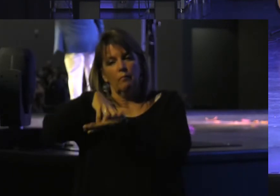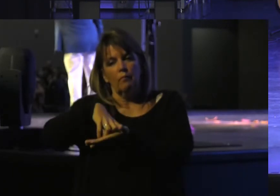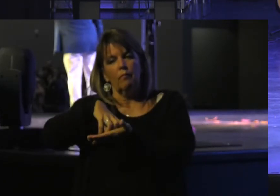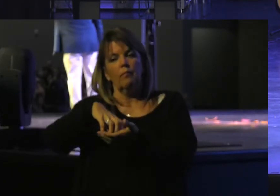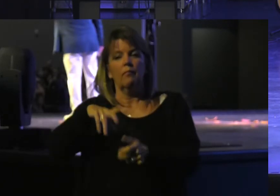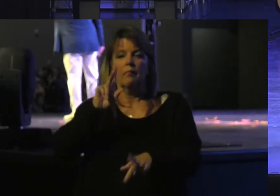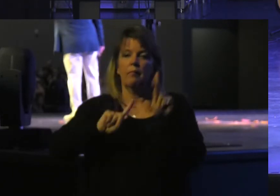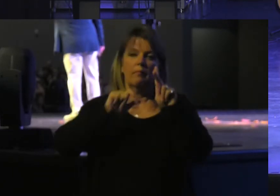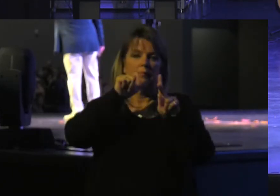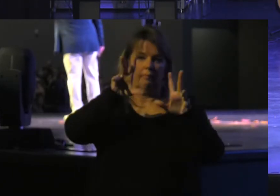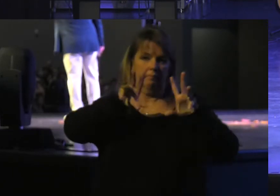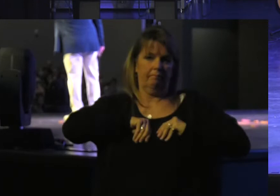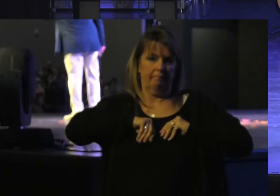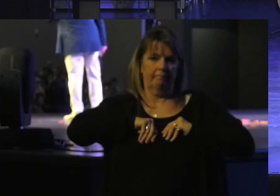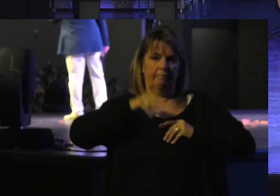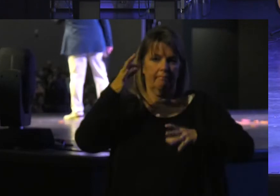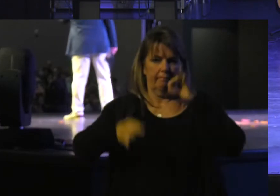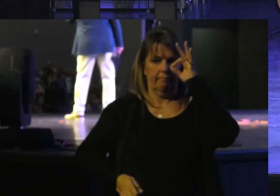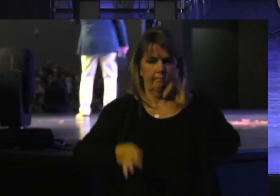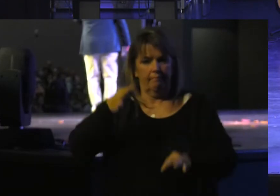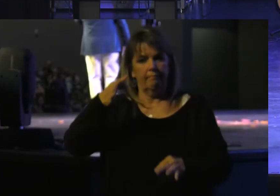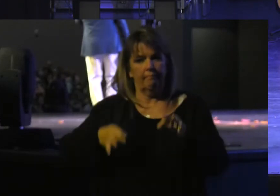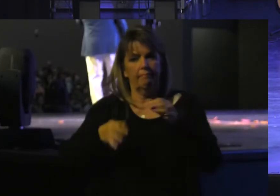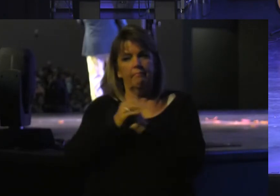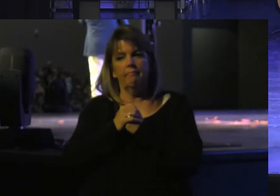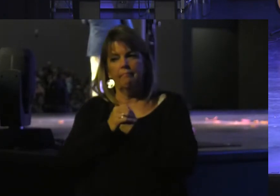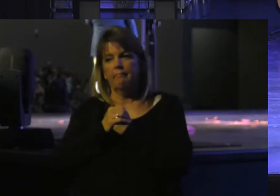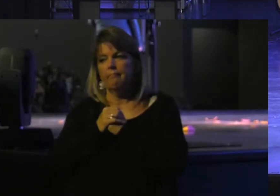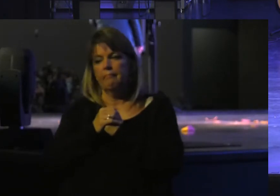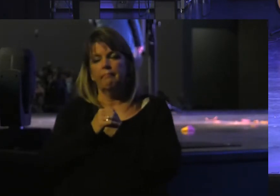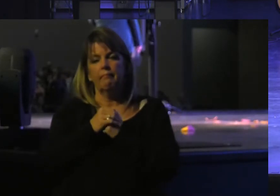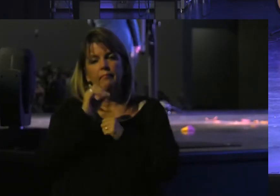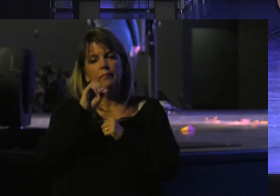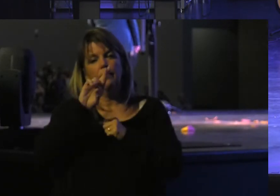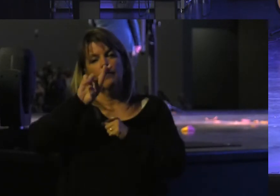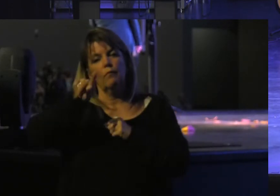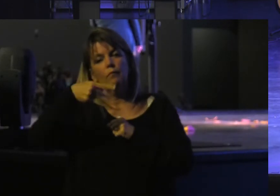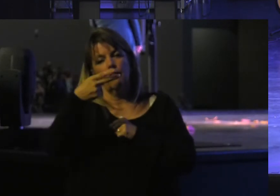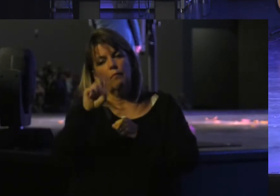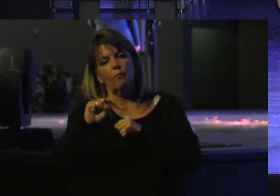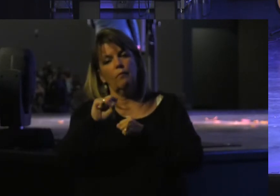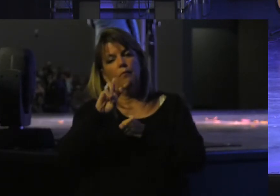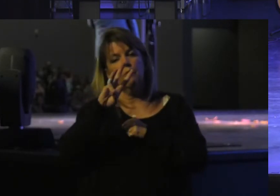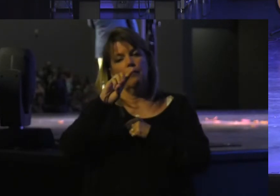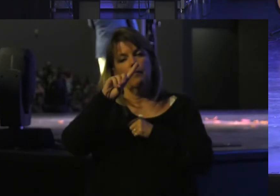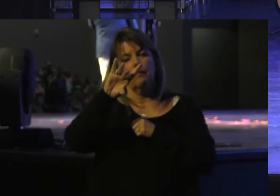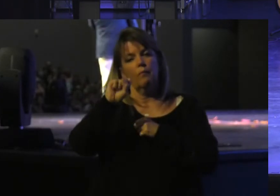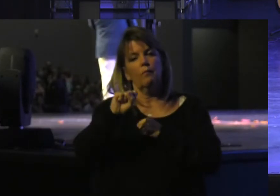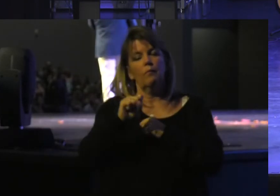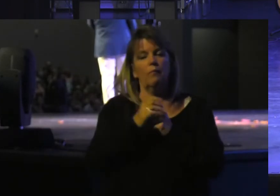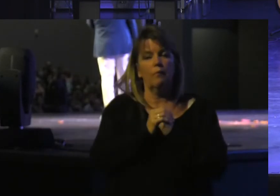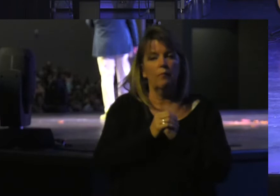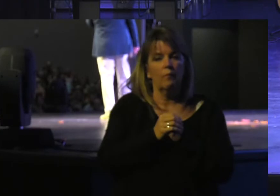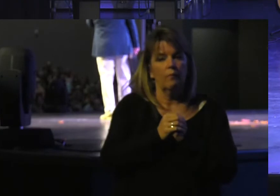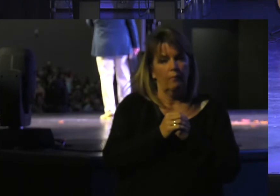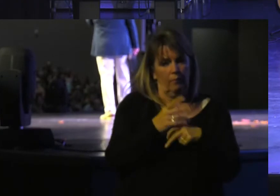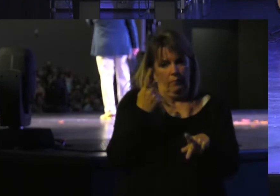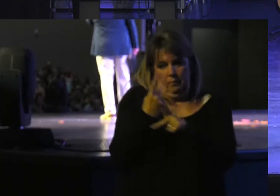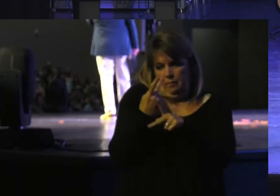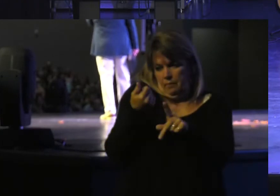who Don't Receive Justice On the Side Of Heaven The orphans And the Widows In their Affliction And to Keep Ones